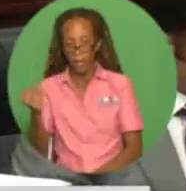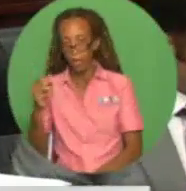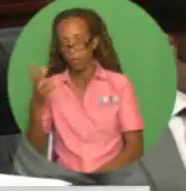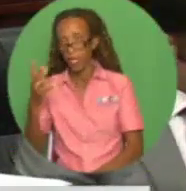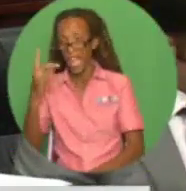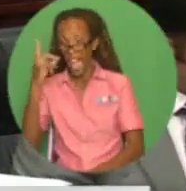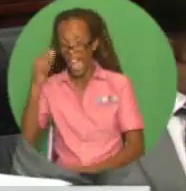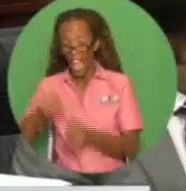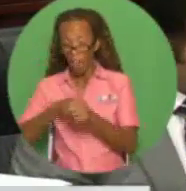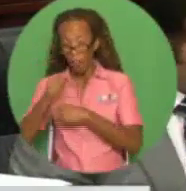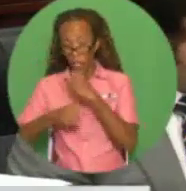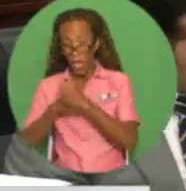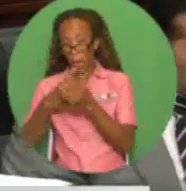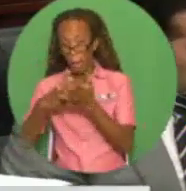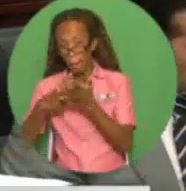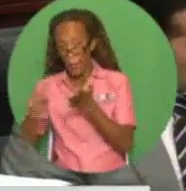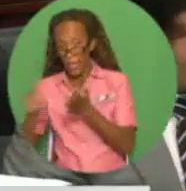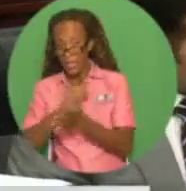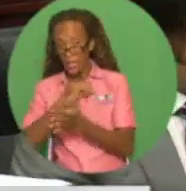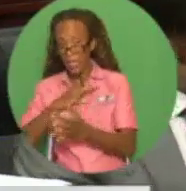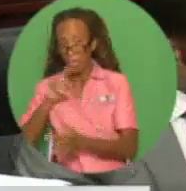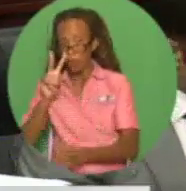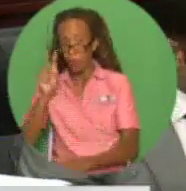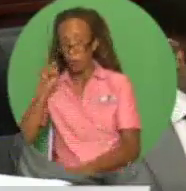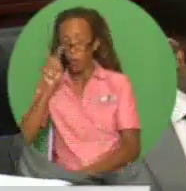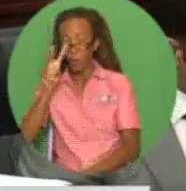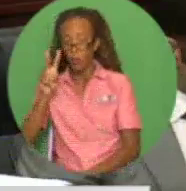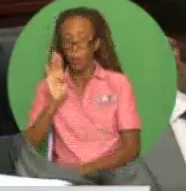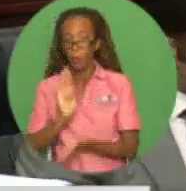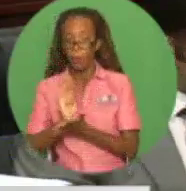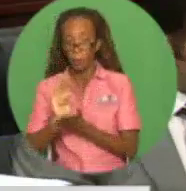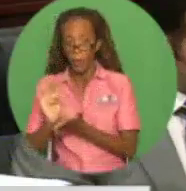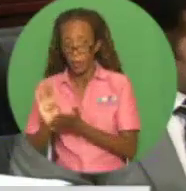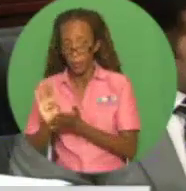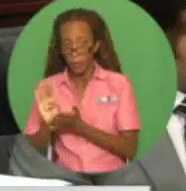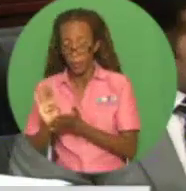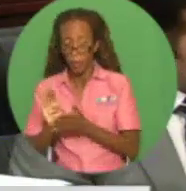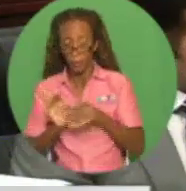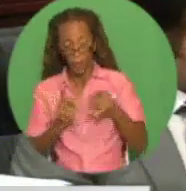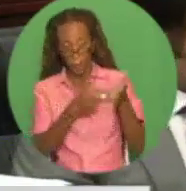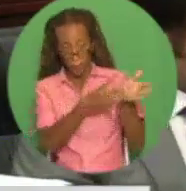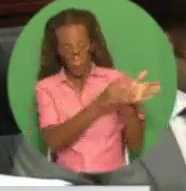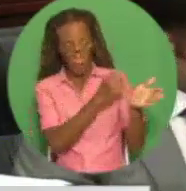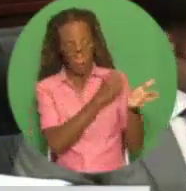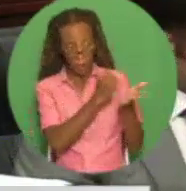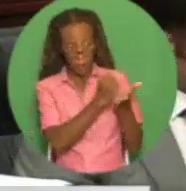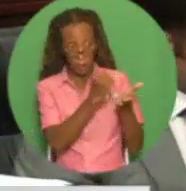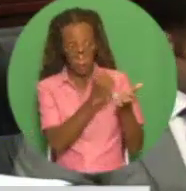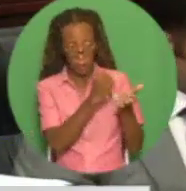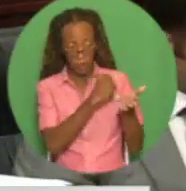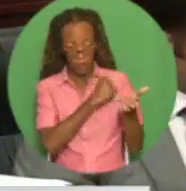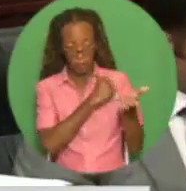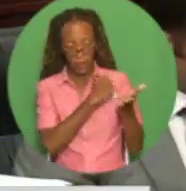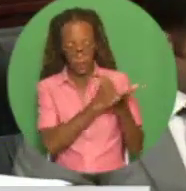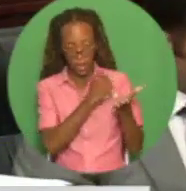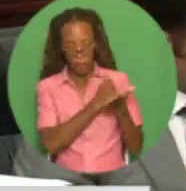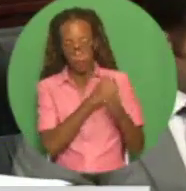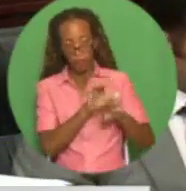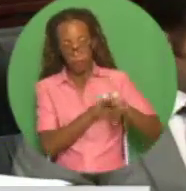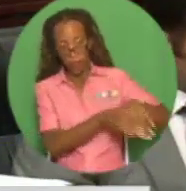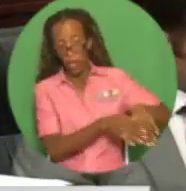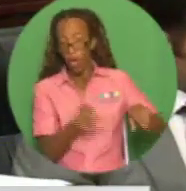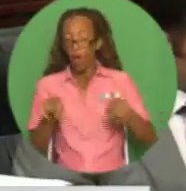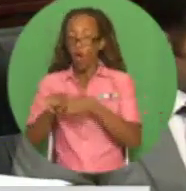billion on an annual basis. Coupled with this wage bill, the medical plan was running at an